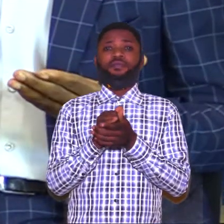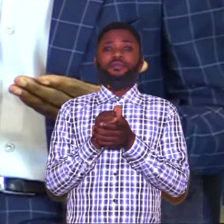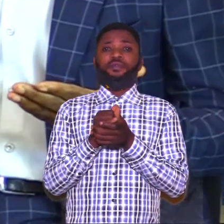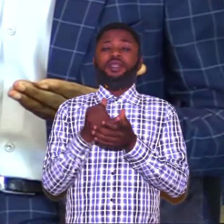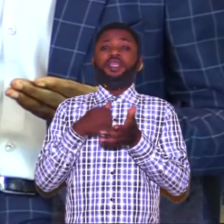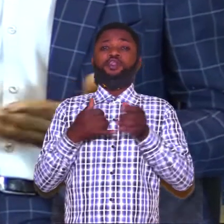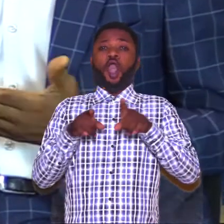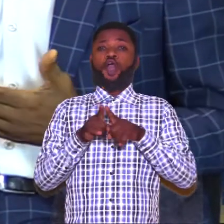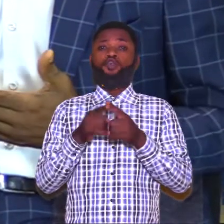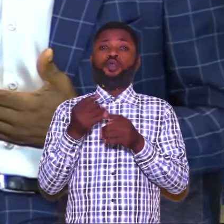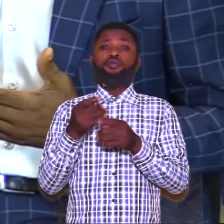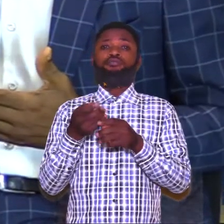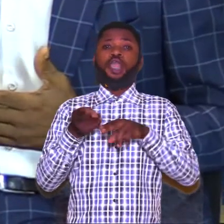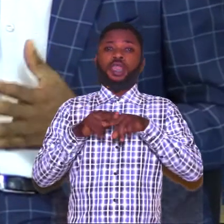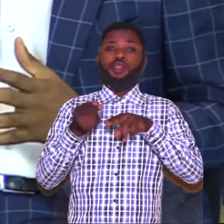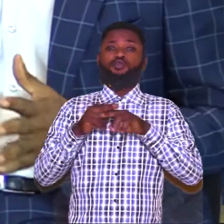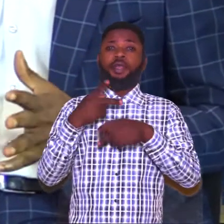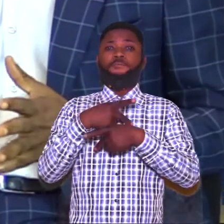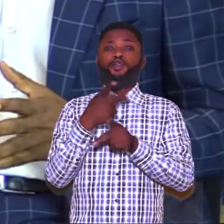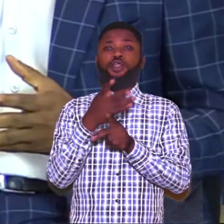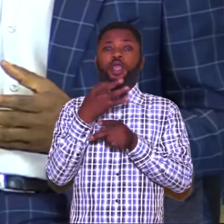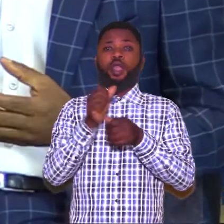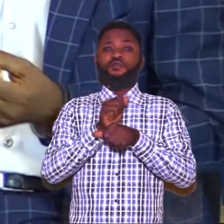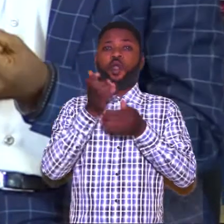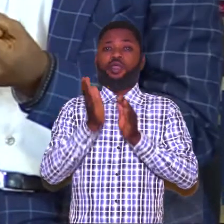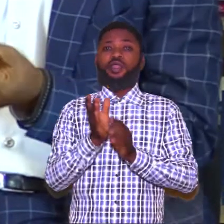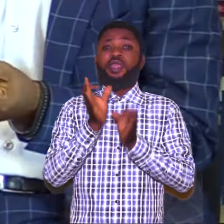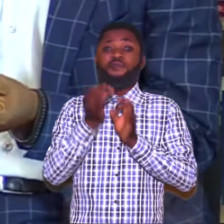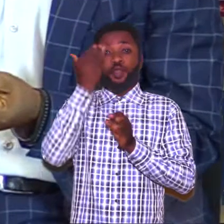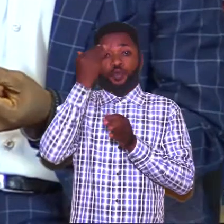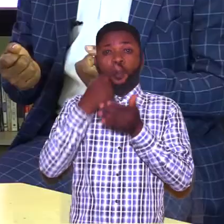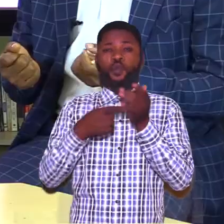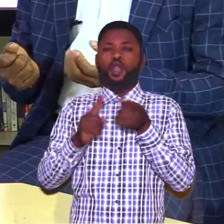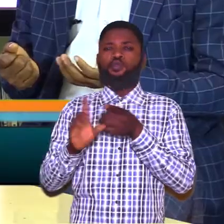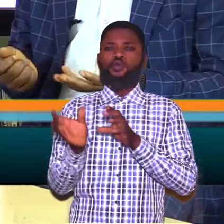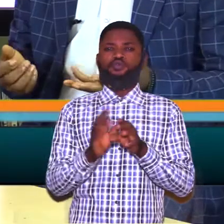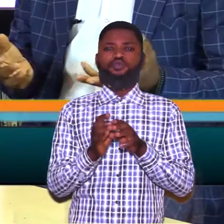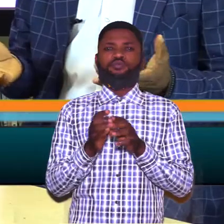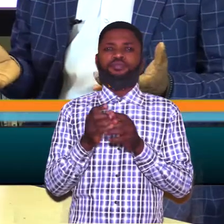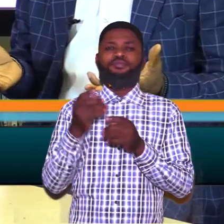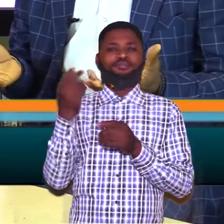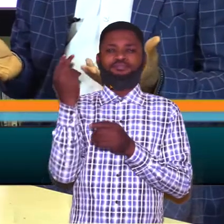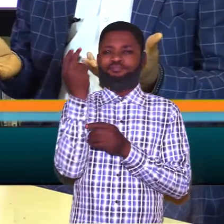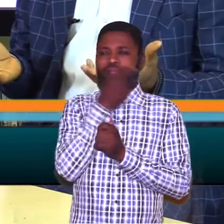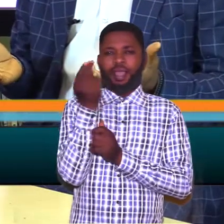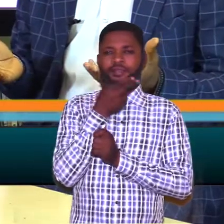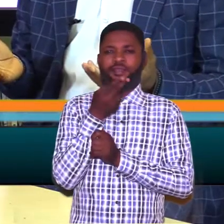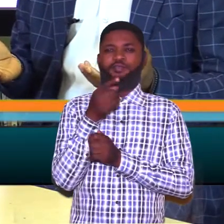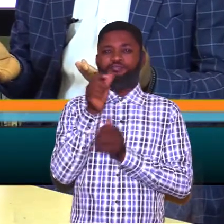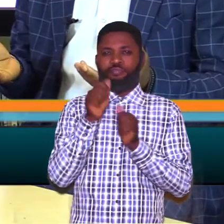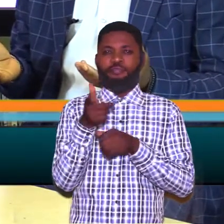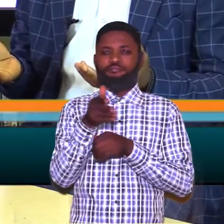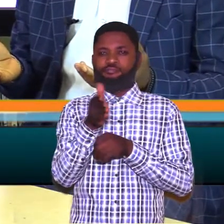it also increases productivity of worker if you know what to do hands-on hands-on you can